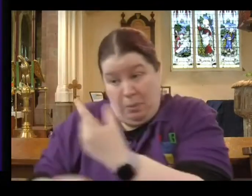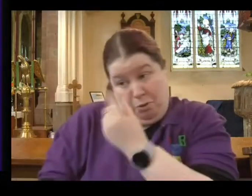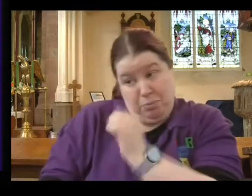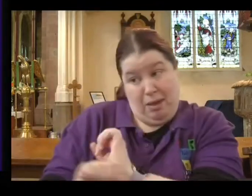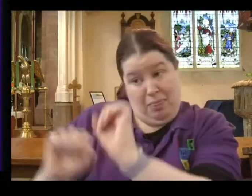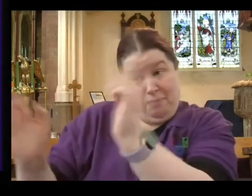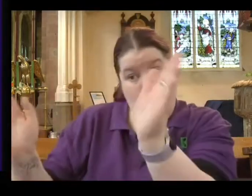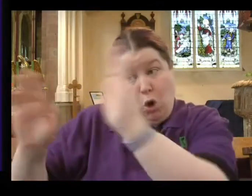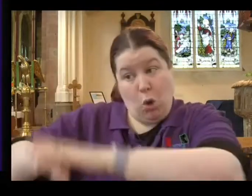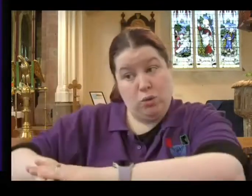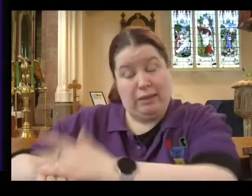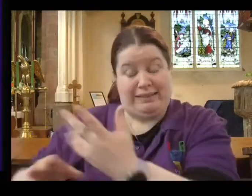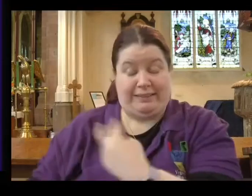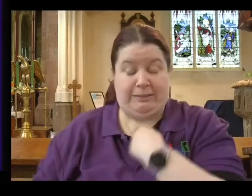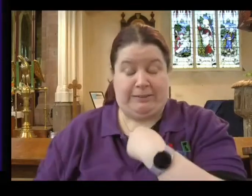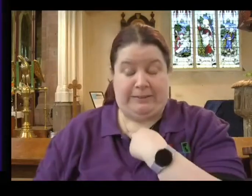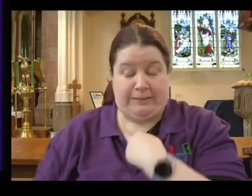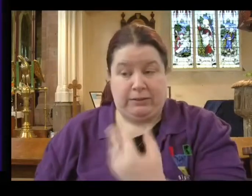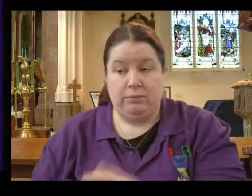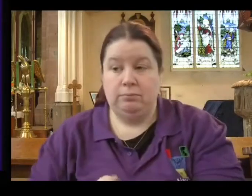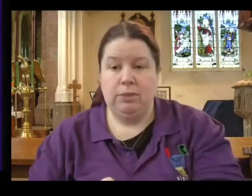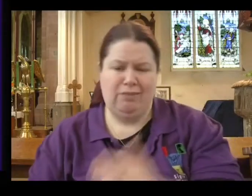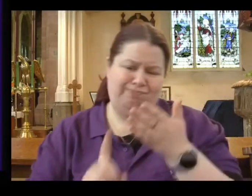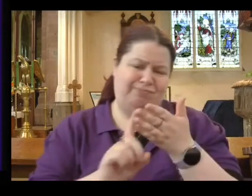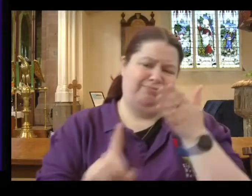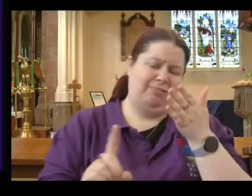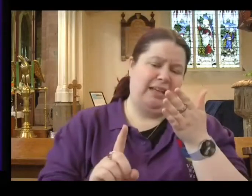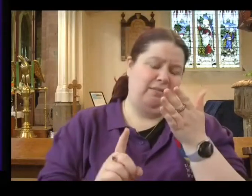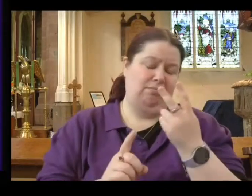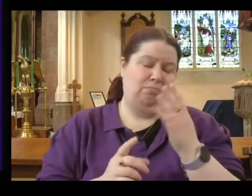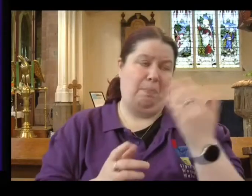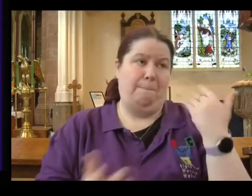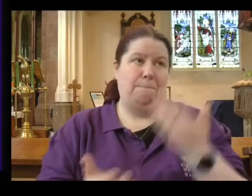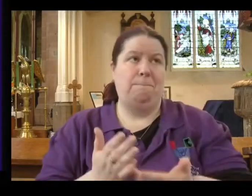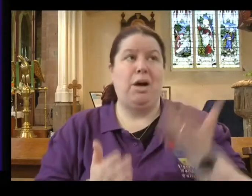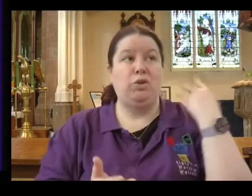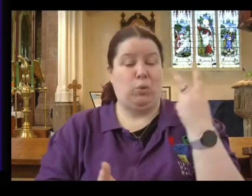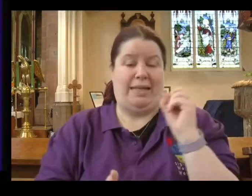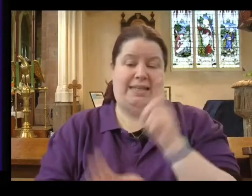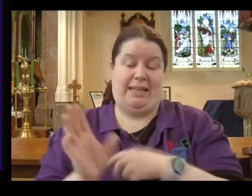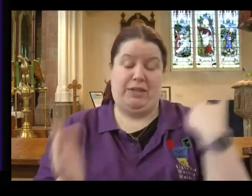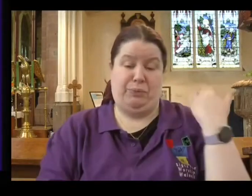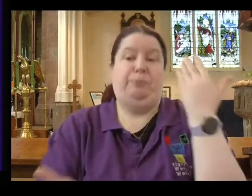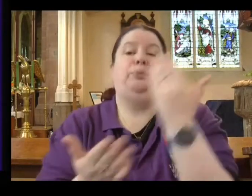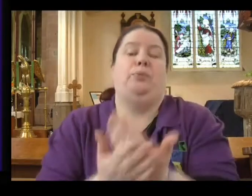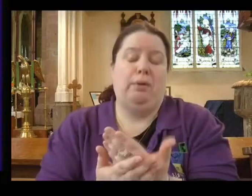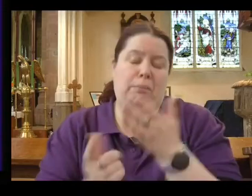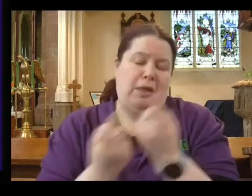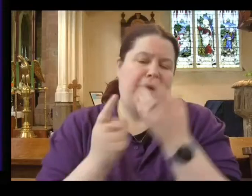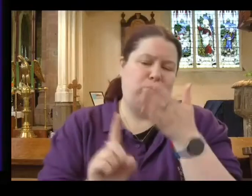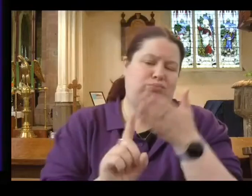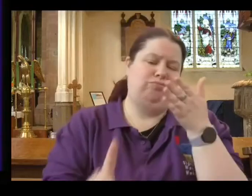Christians can drift as well. I've noticed something in the last 20 years in my ministry. I think you may have noticed it as well.